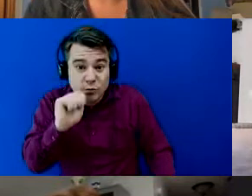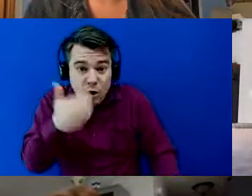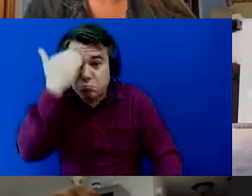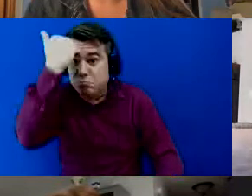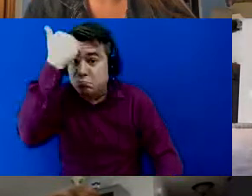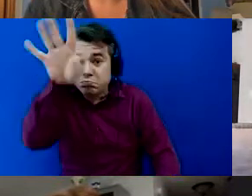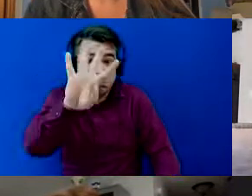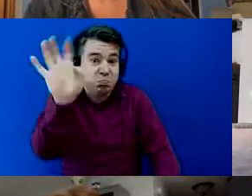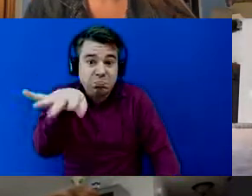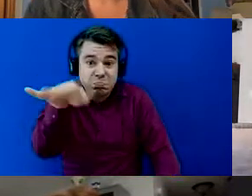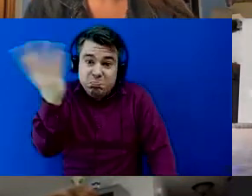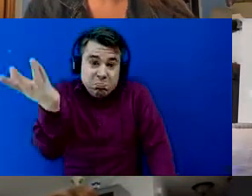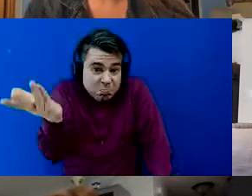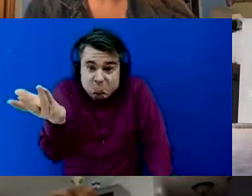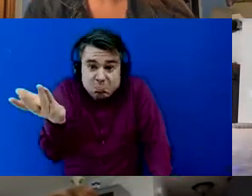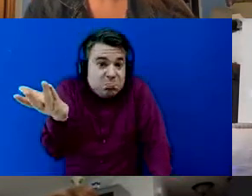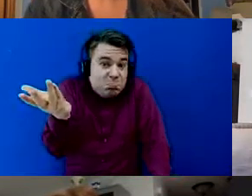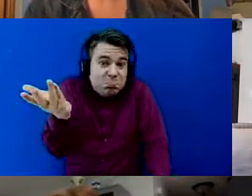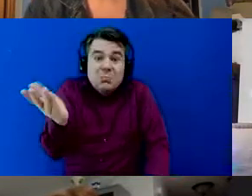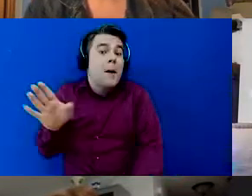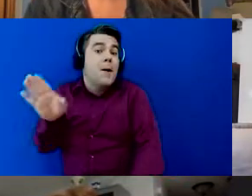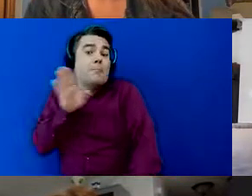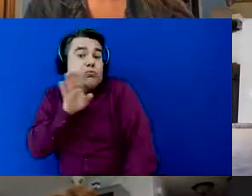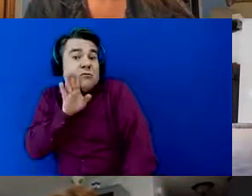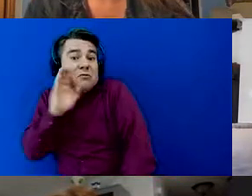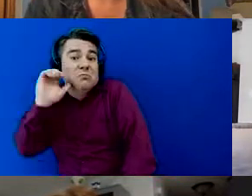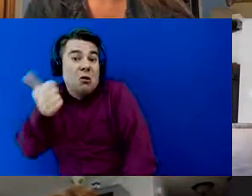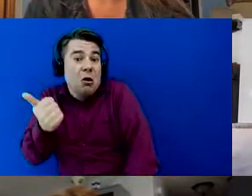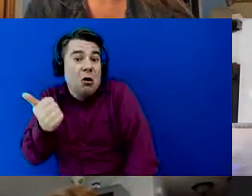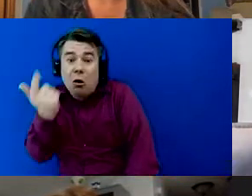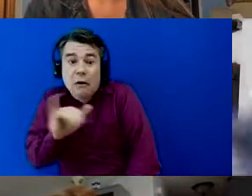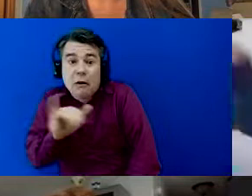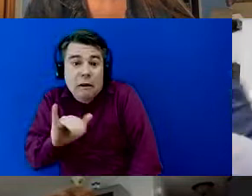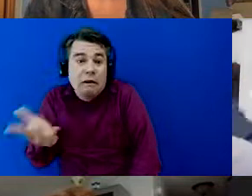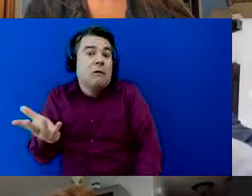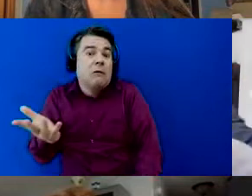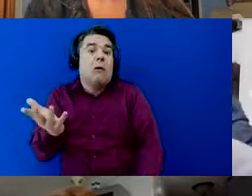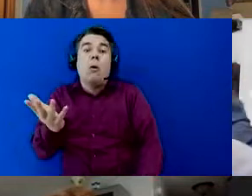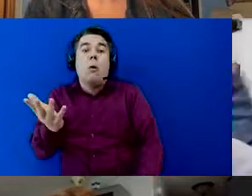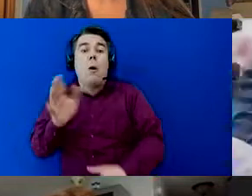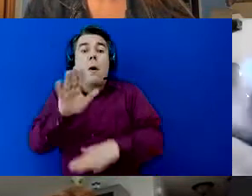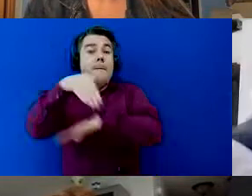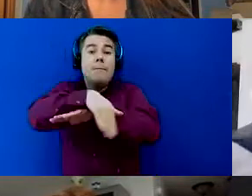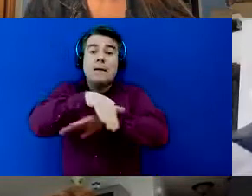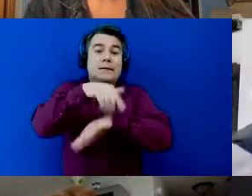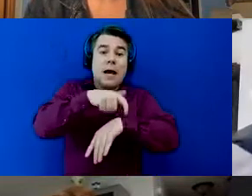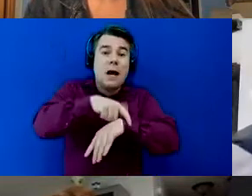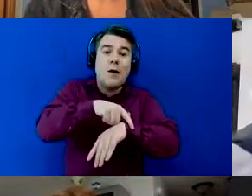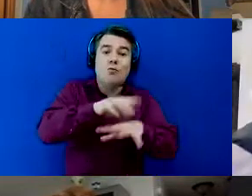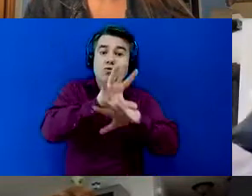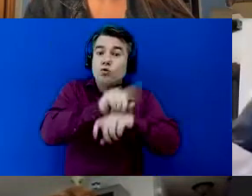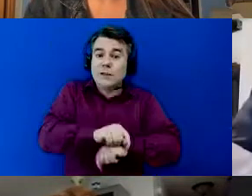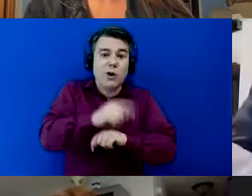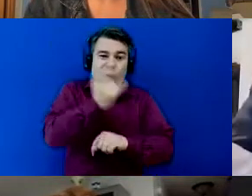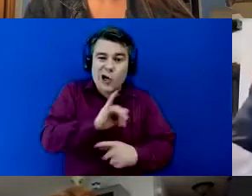if I you know how breakfast is gonna go or how bedtime routine is gonna go but I'm gonna choose to do the best